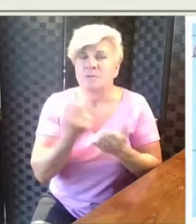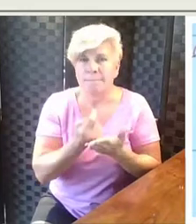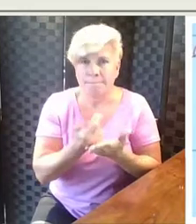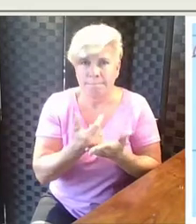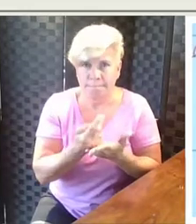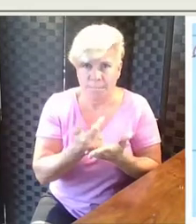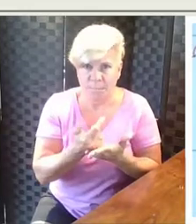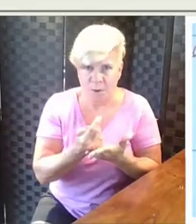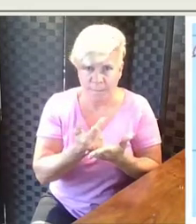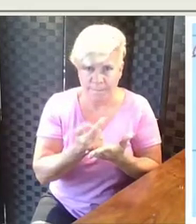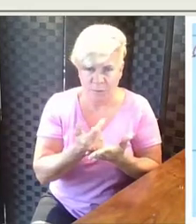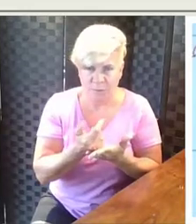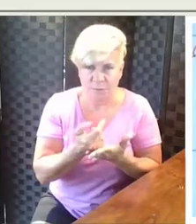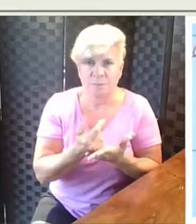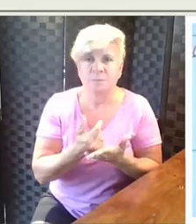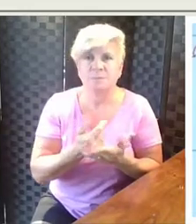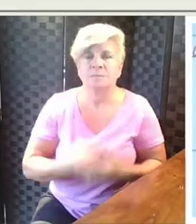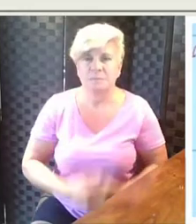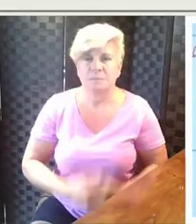Thirteen marbles.